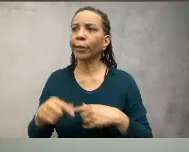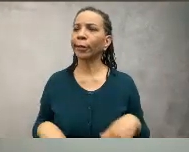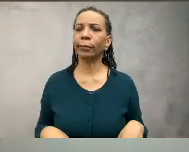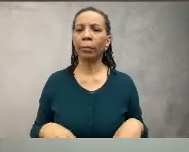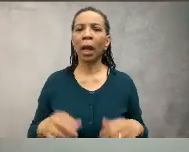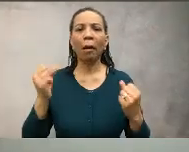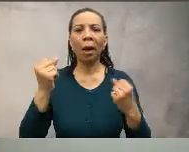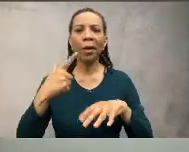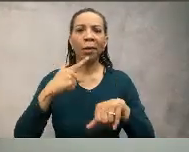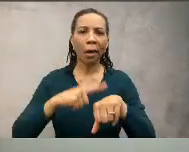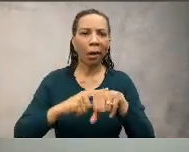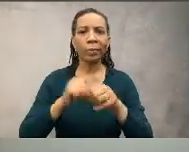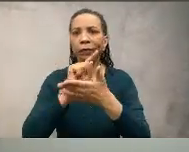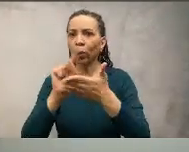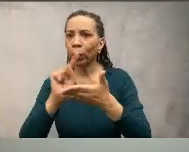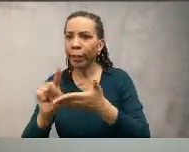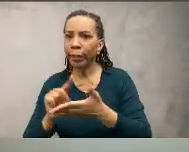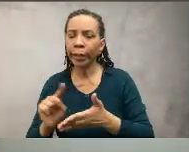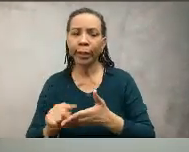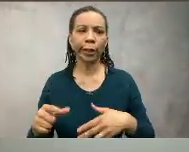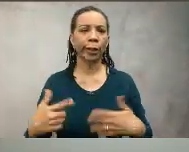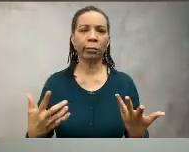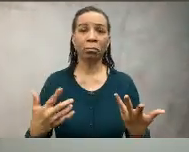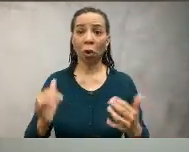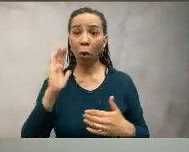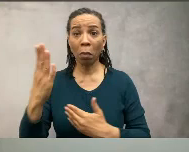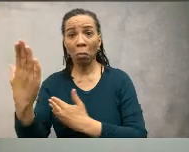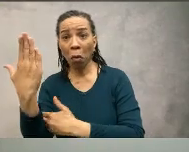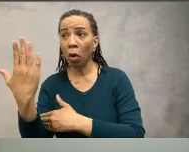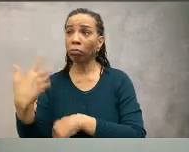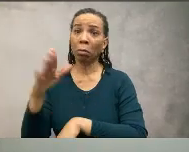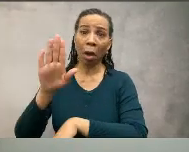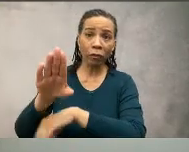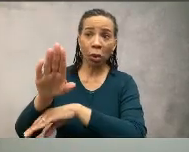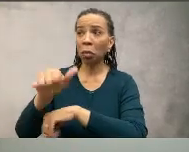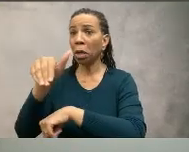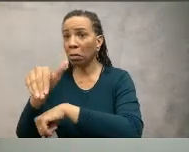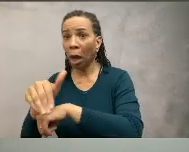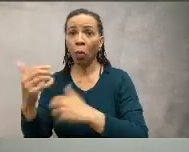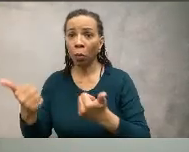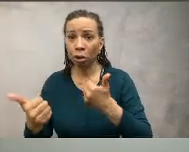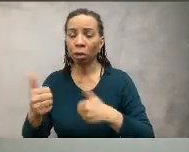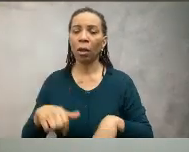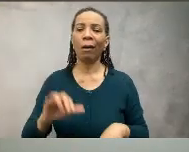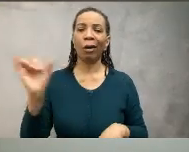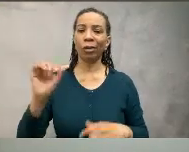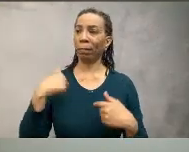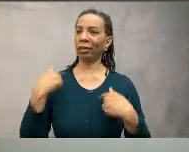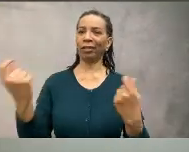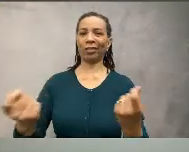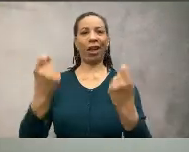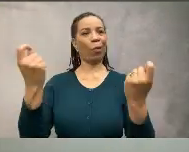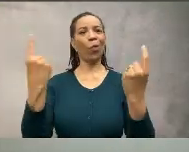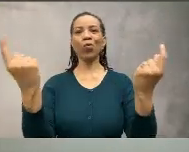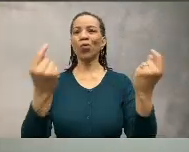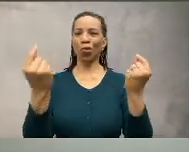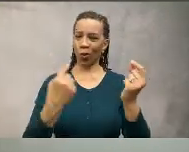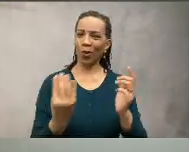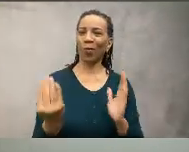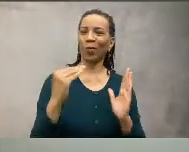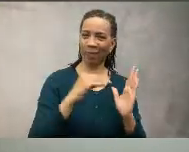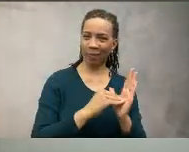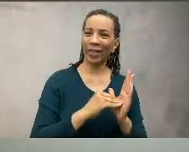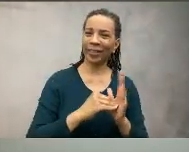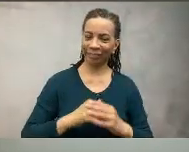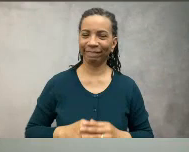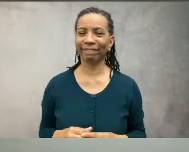per day you plan on walking, the amount of sessions you want to set per week, the part of day that you plan on walking, and lastly, your